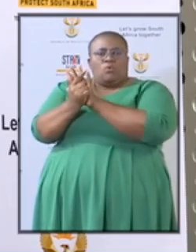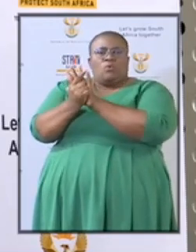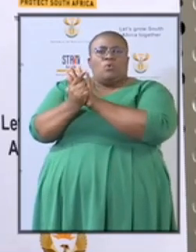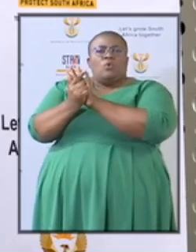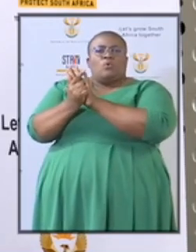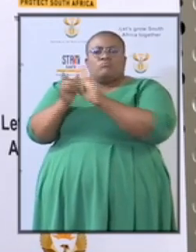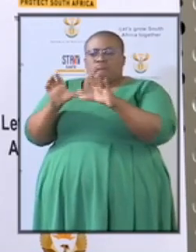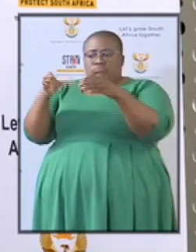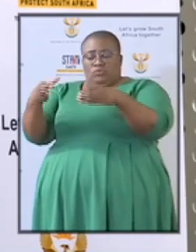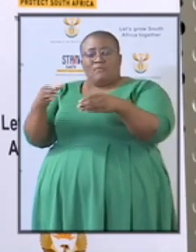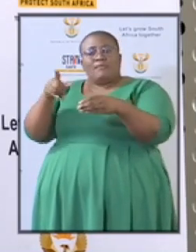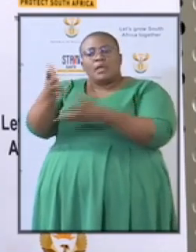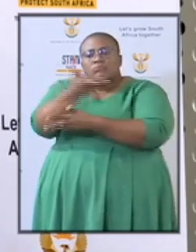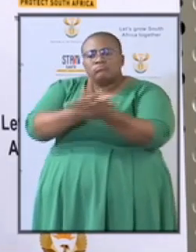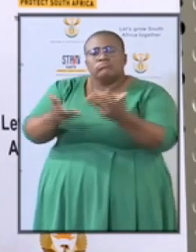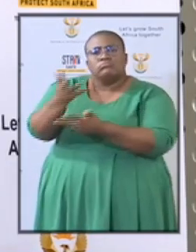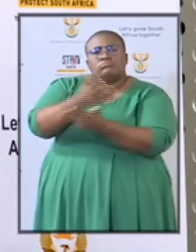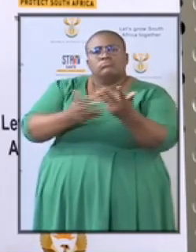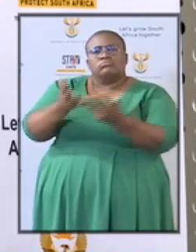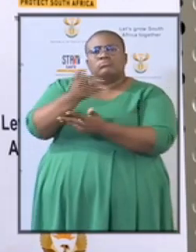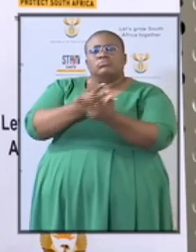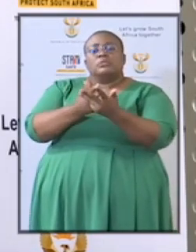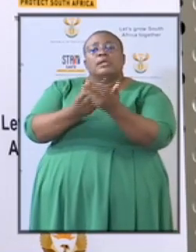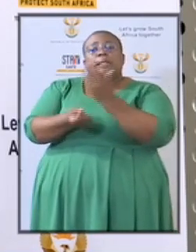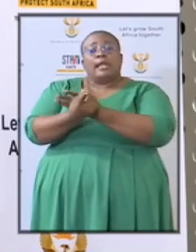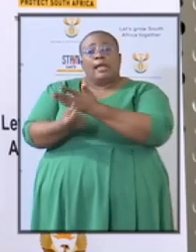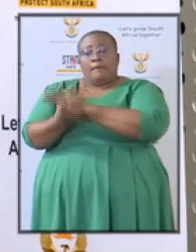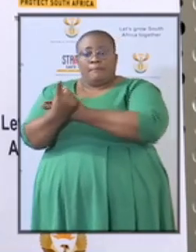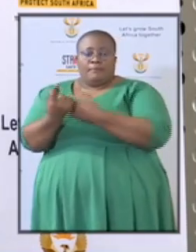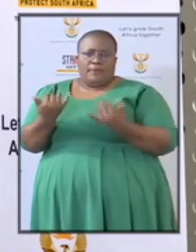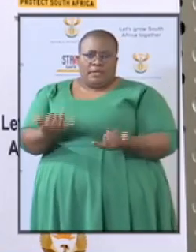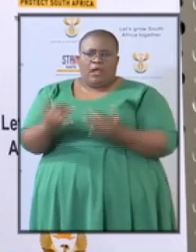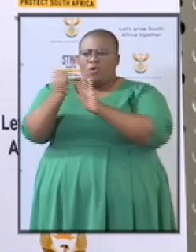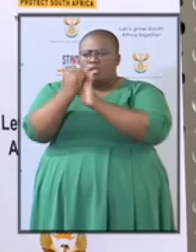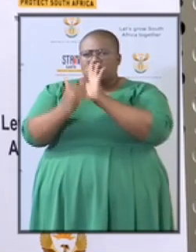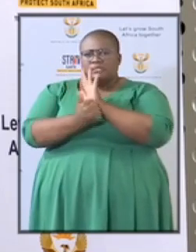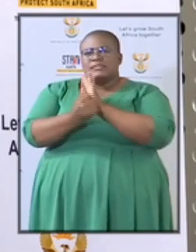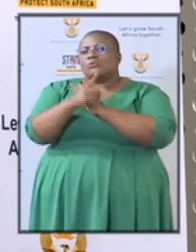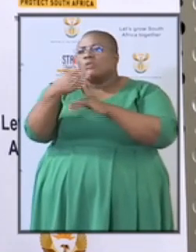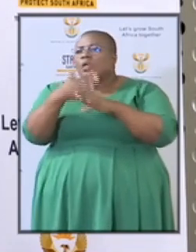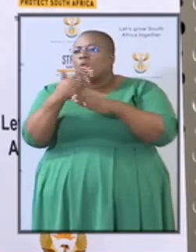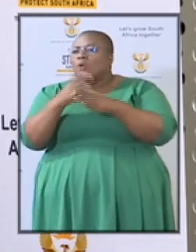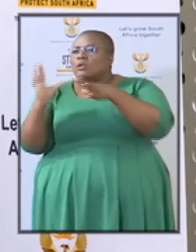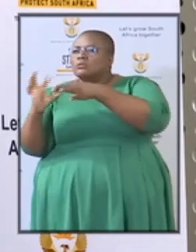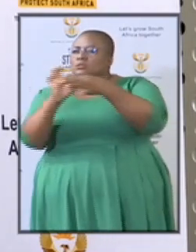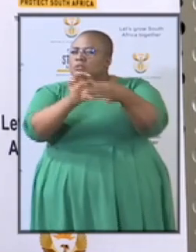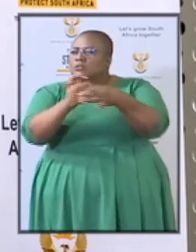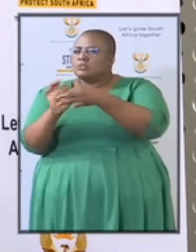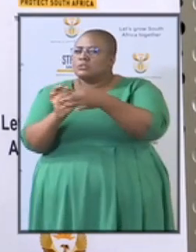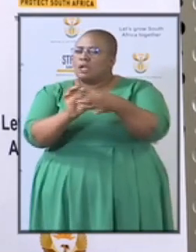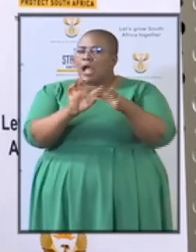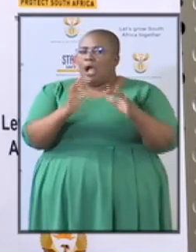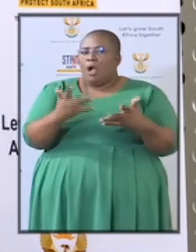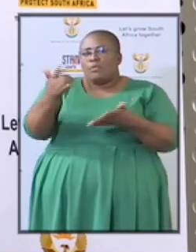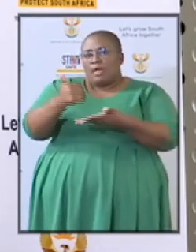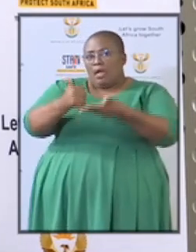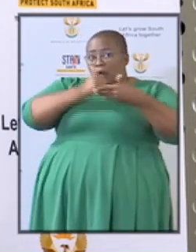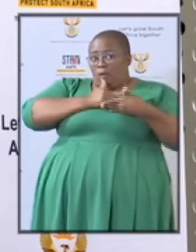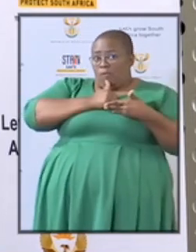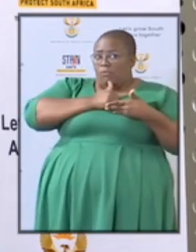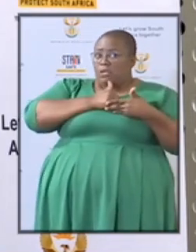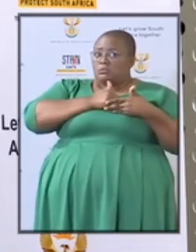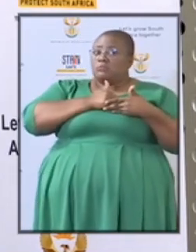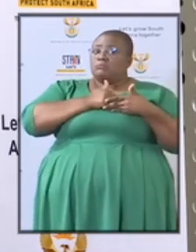is happening within all law enforcement agencies how do they work together how do they help us to to go forward